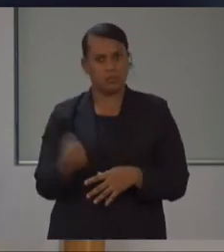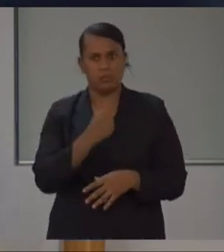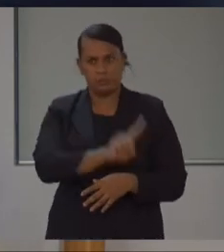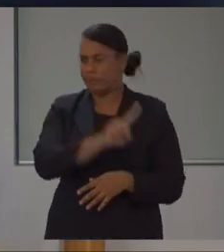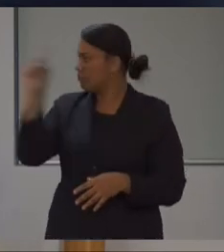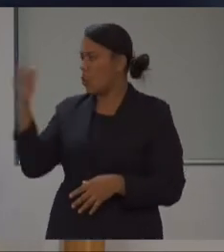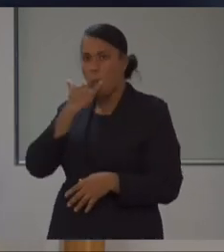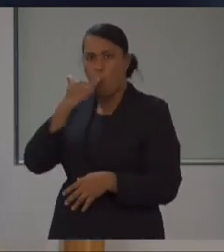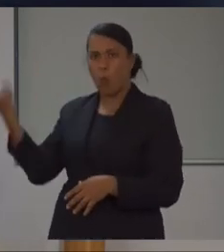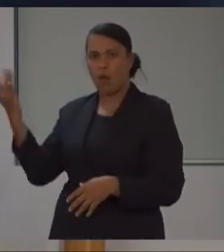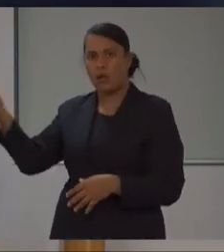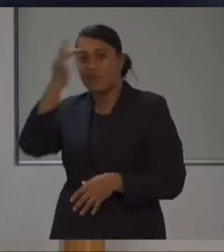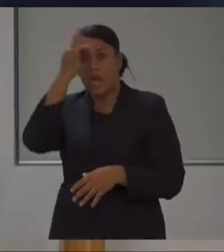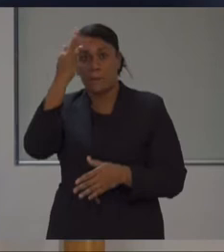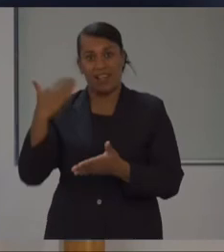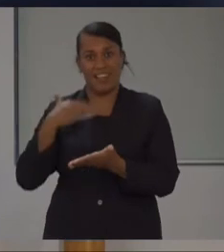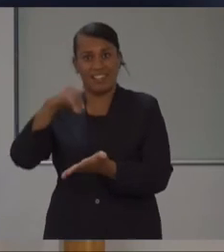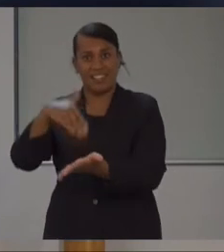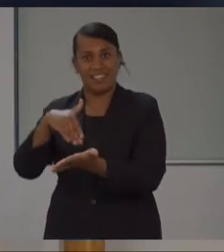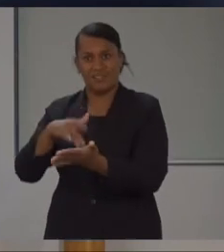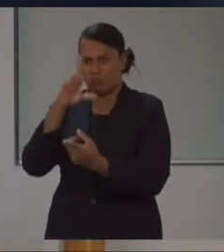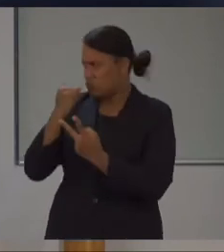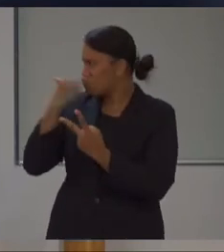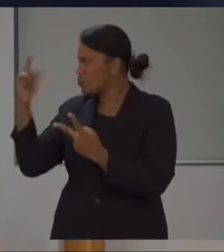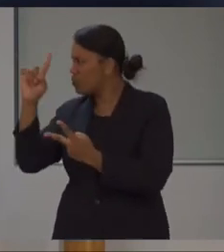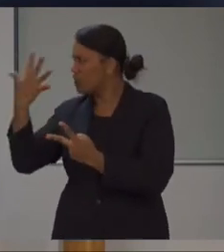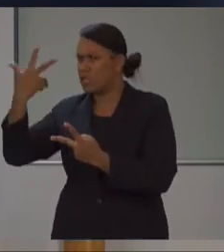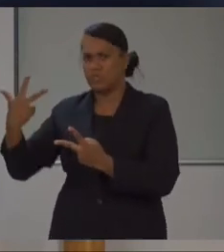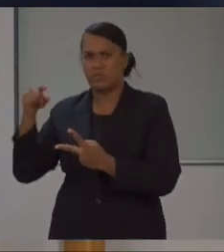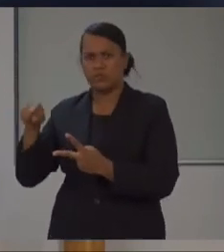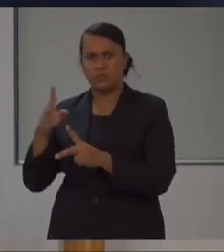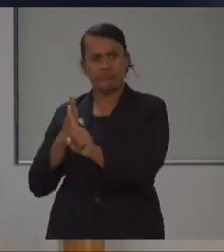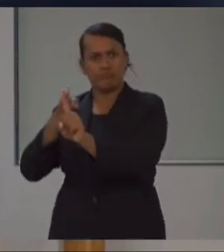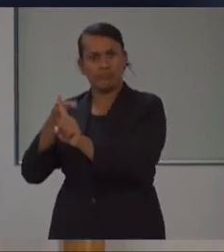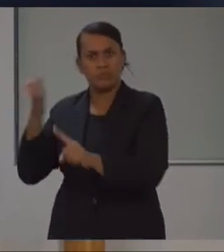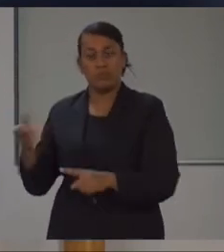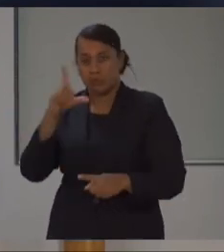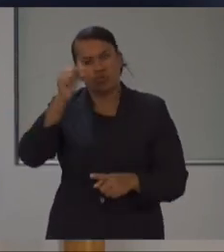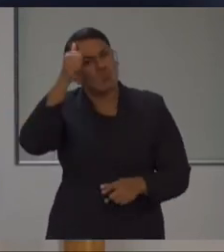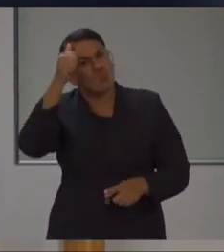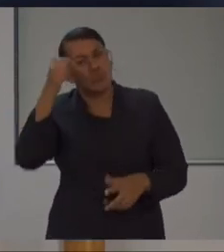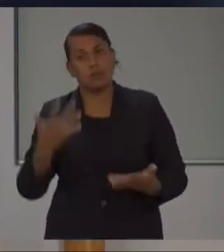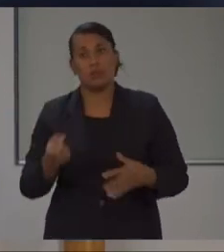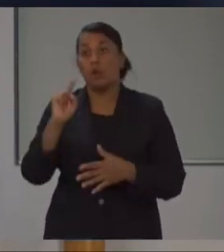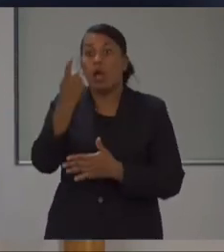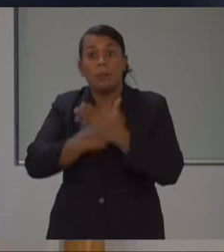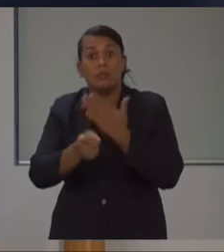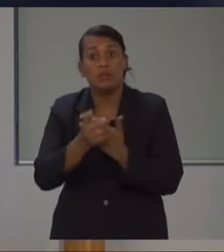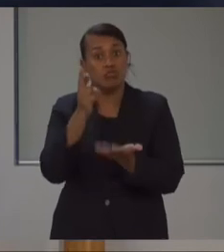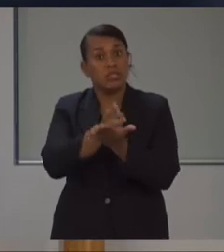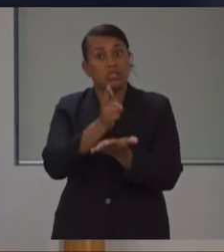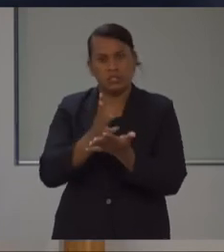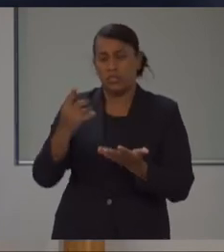that we can be able to see them and proceed and look after them well. I just want to also reiterate that cluster 1